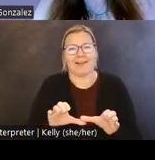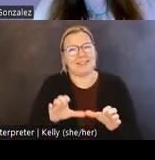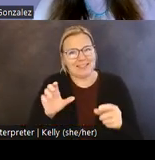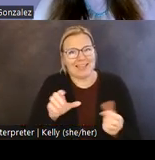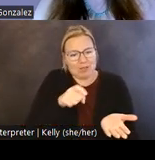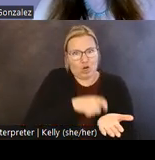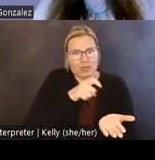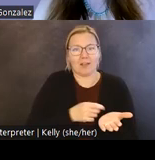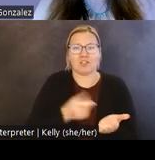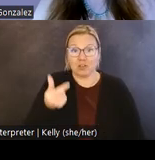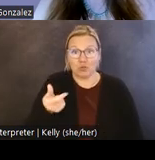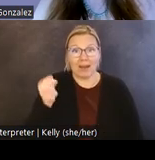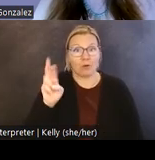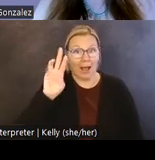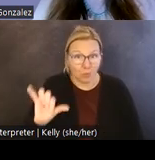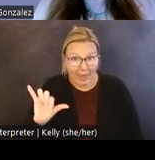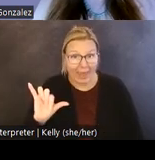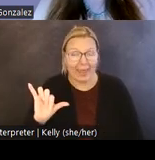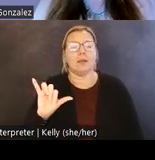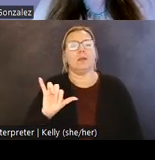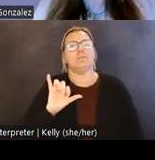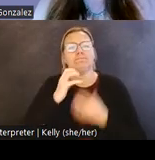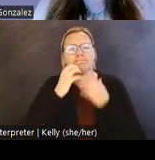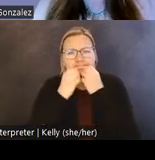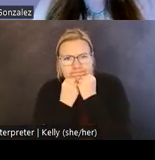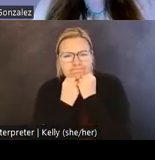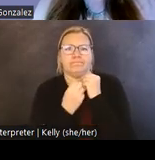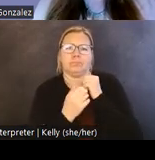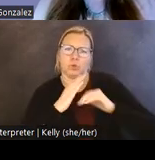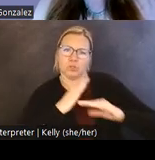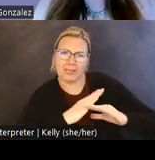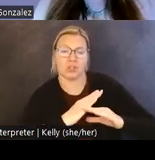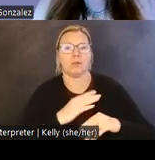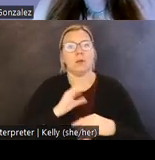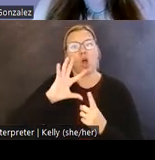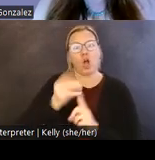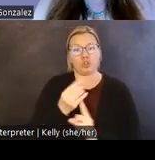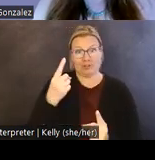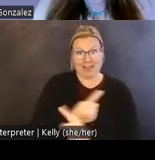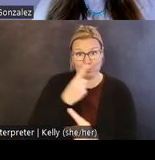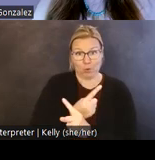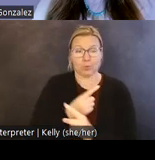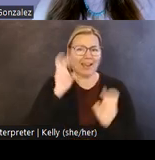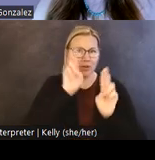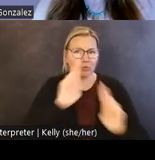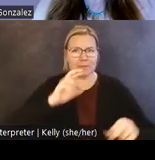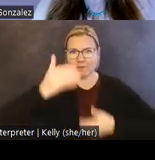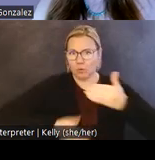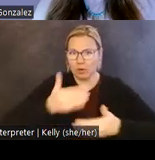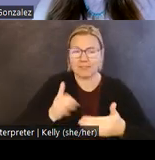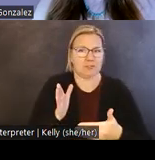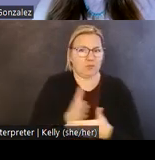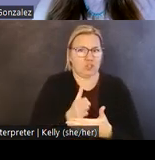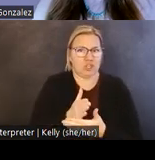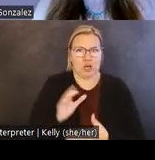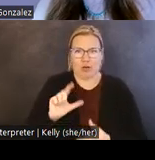Ronde way, that we've created a mutually, that we've created a culturally appropriate and respectful process for sharing tribal